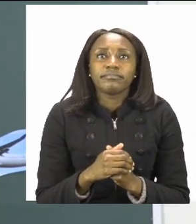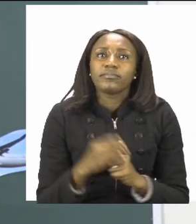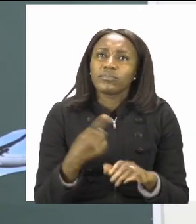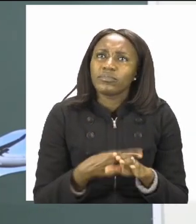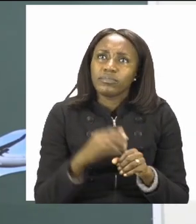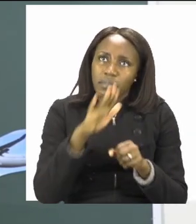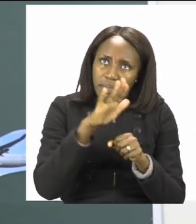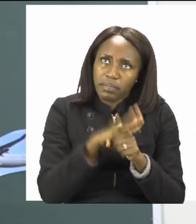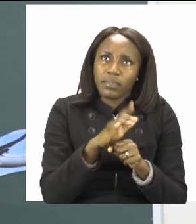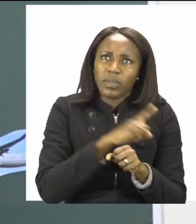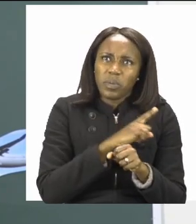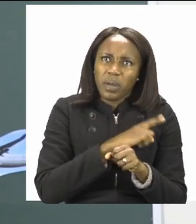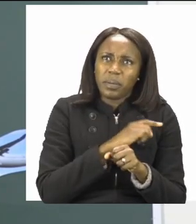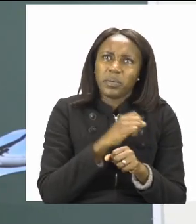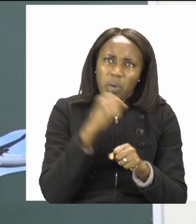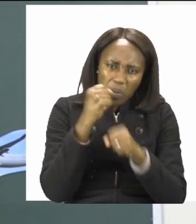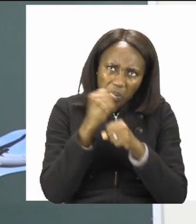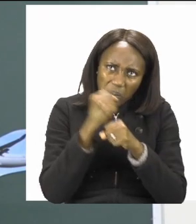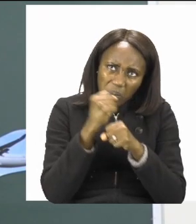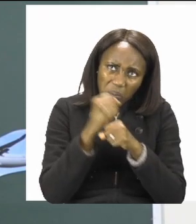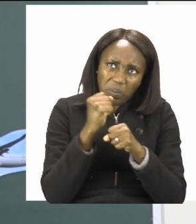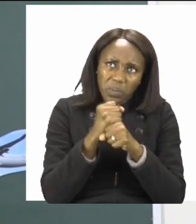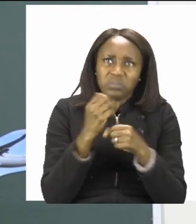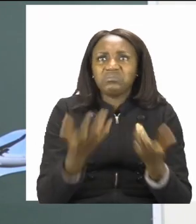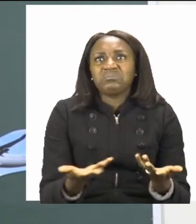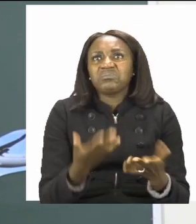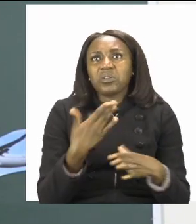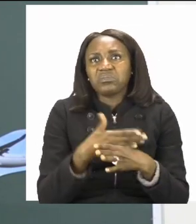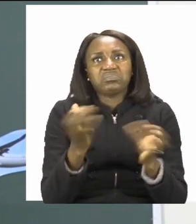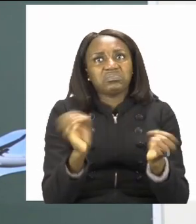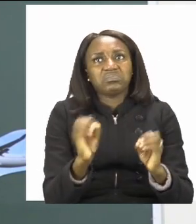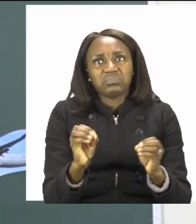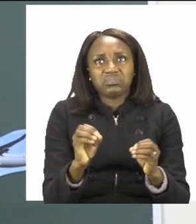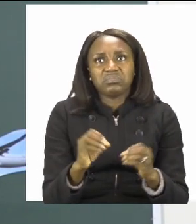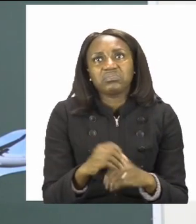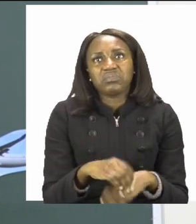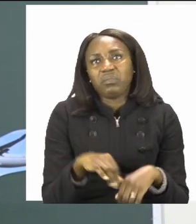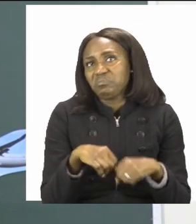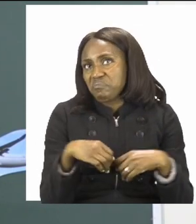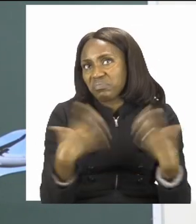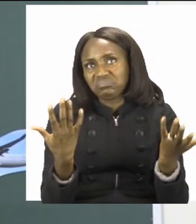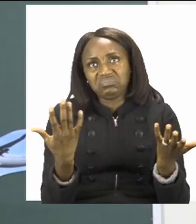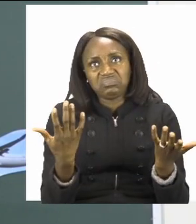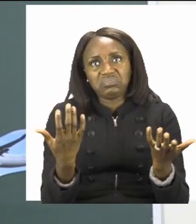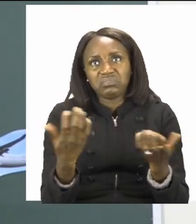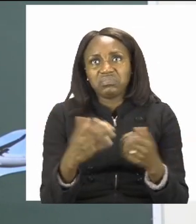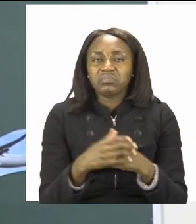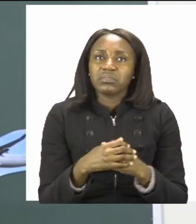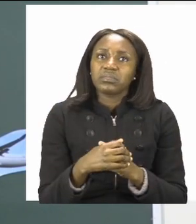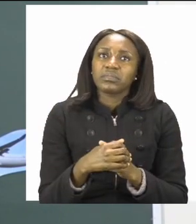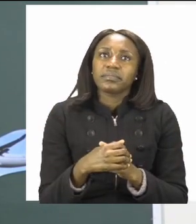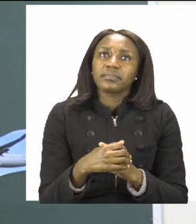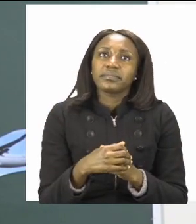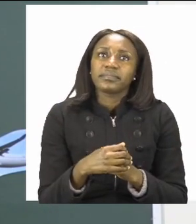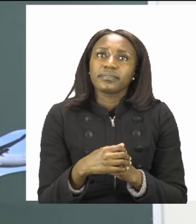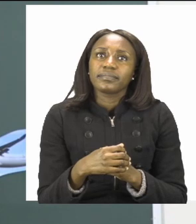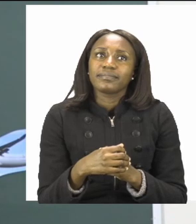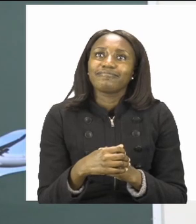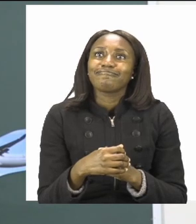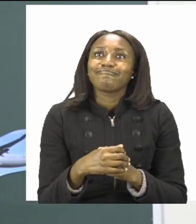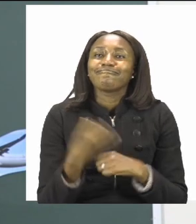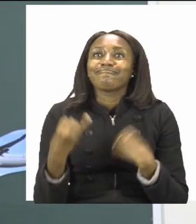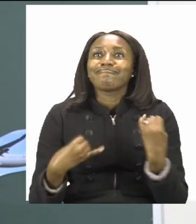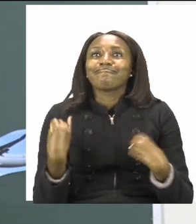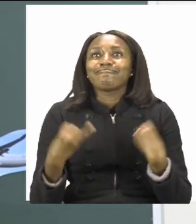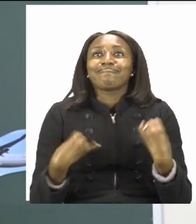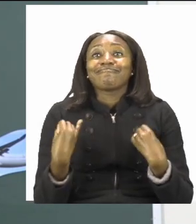any type of glue so that it does not dry up and we can use it for the next time. So have fun with